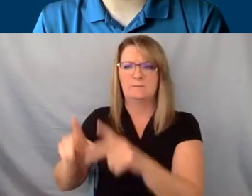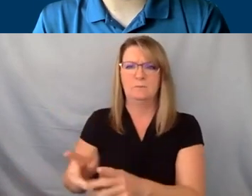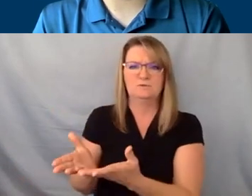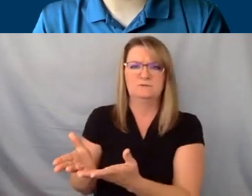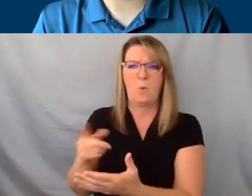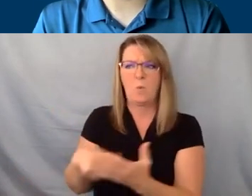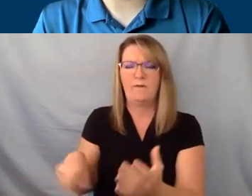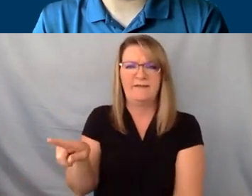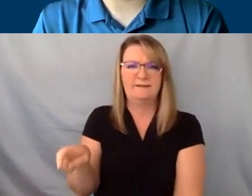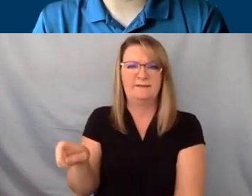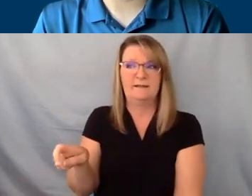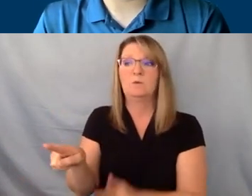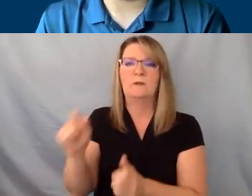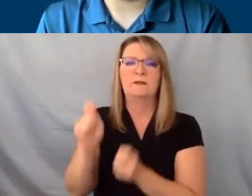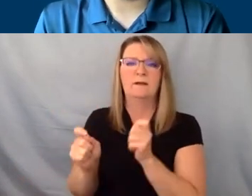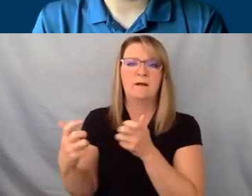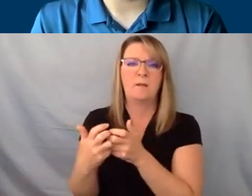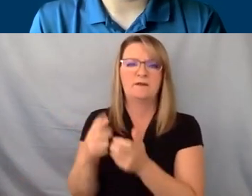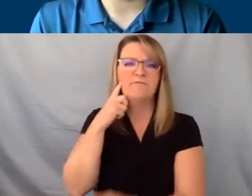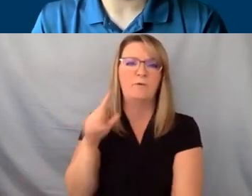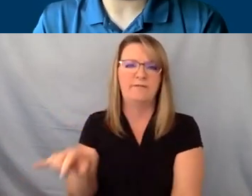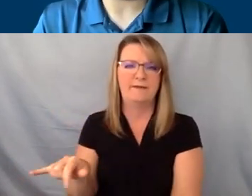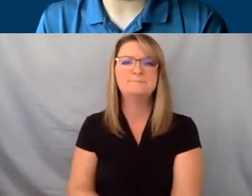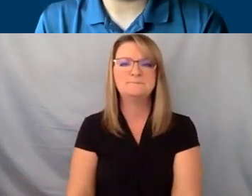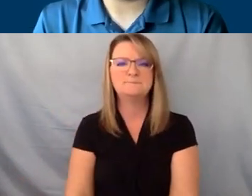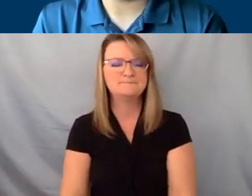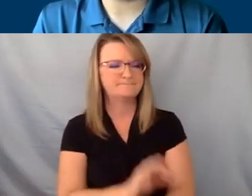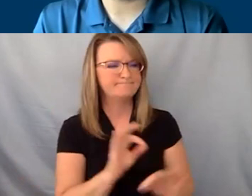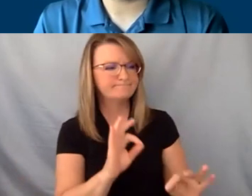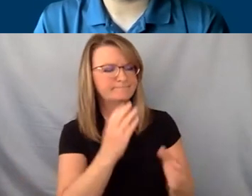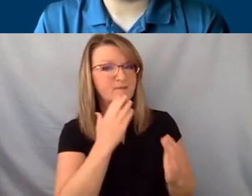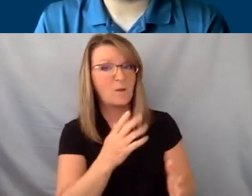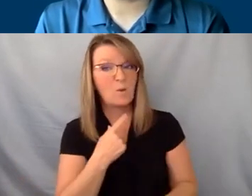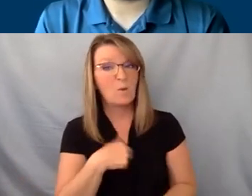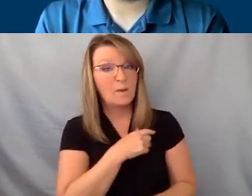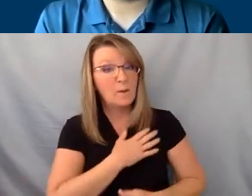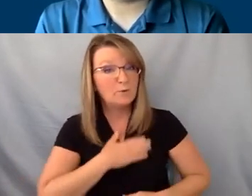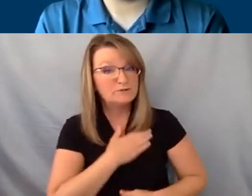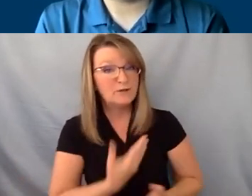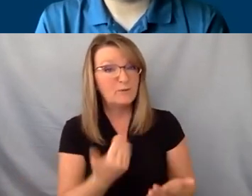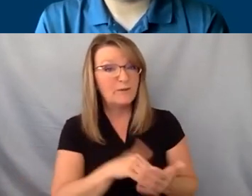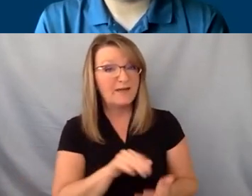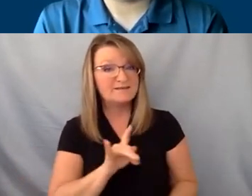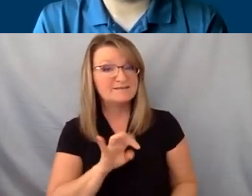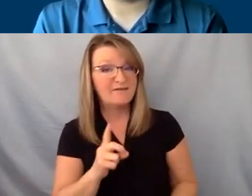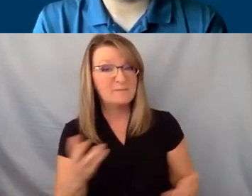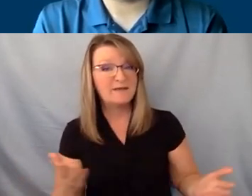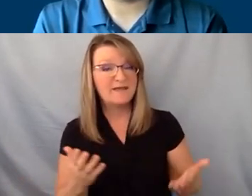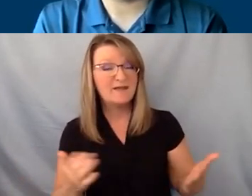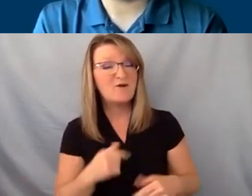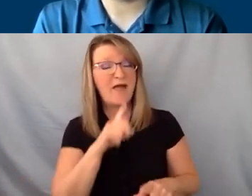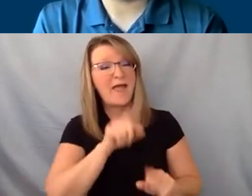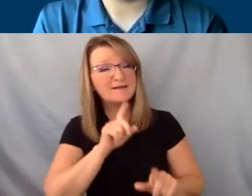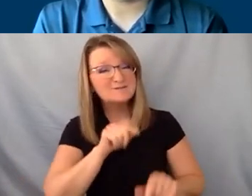need um we have to accommodate for us now perfect well we appreciate you again david for being here and answering questions